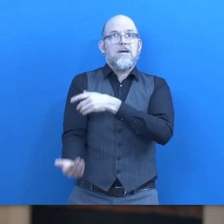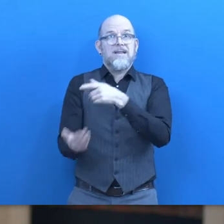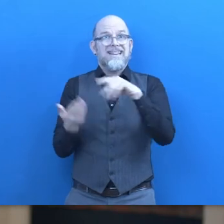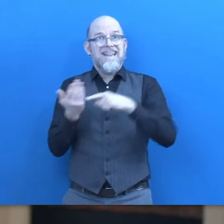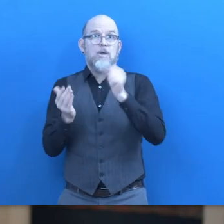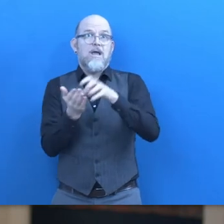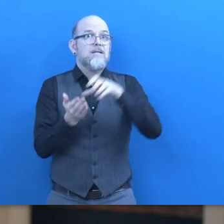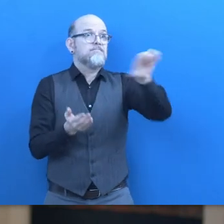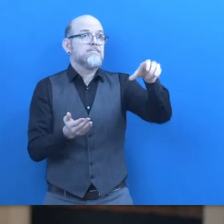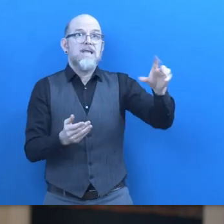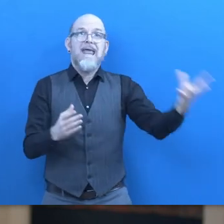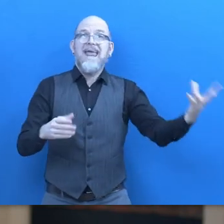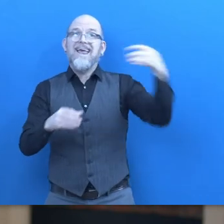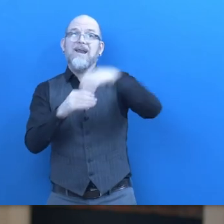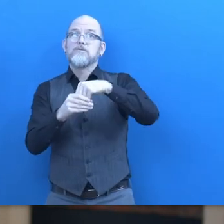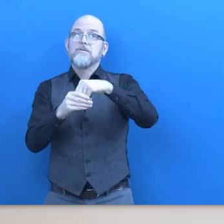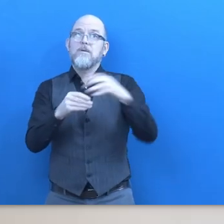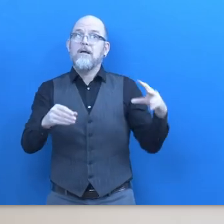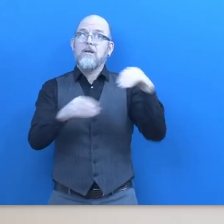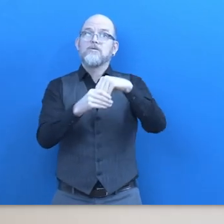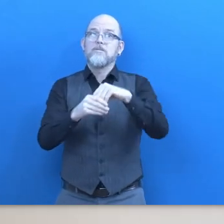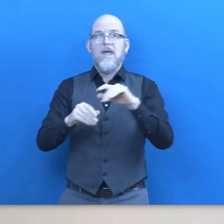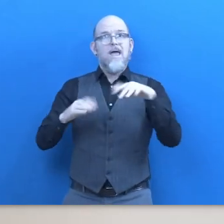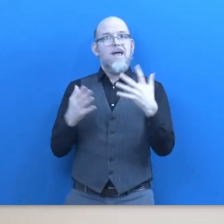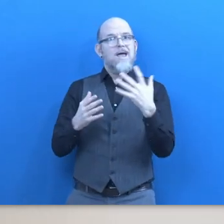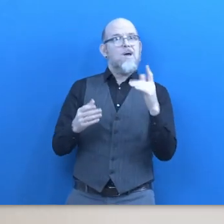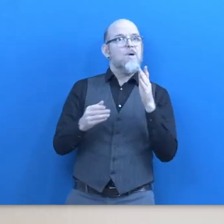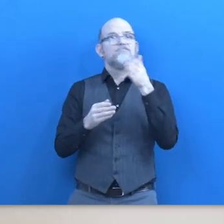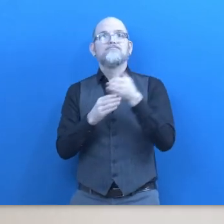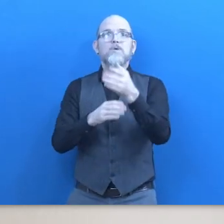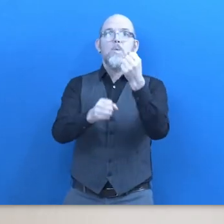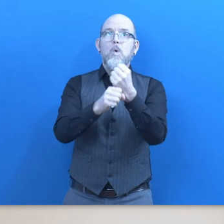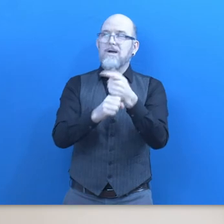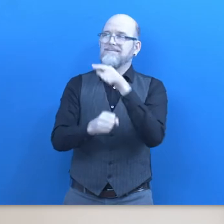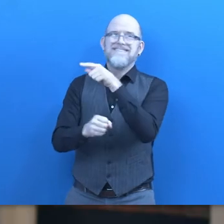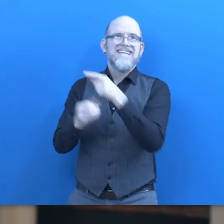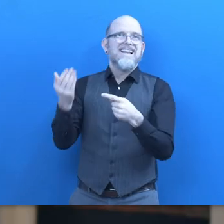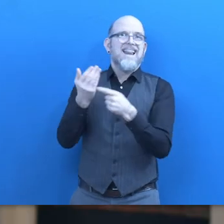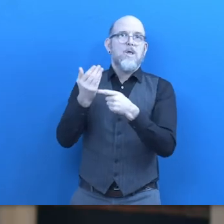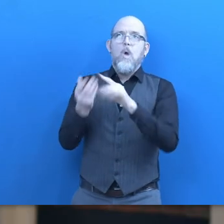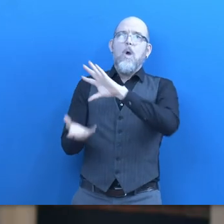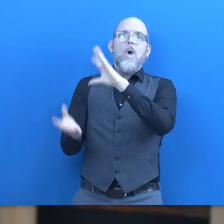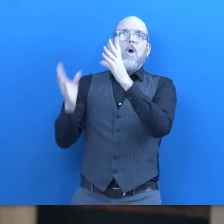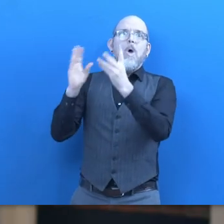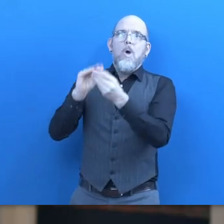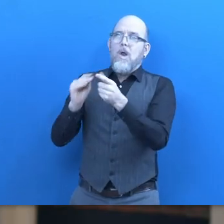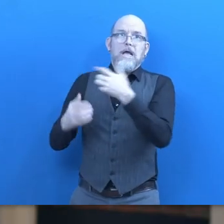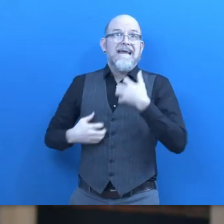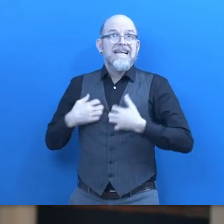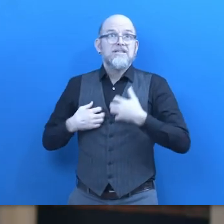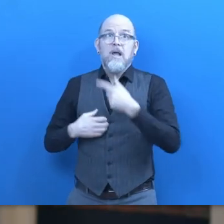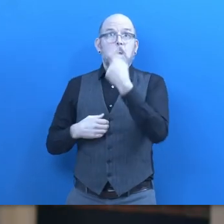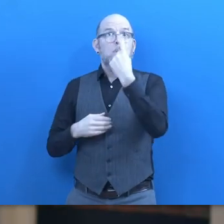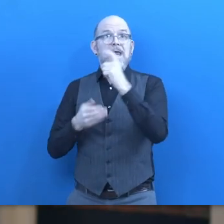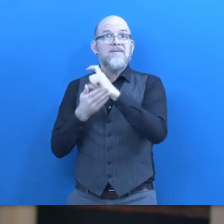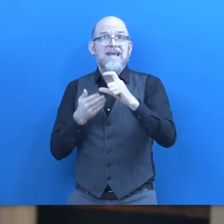as part of any company with technology I don't even know where to start because every week I'm hearing